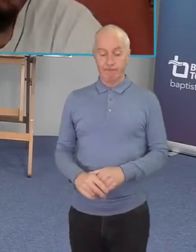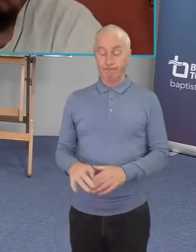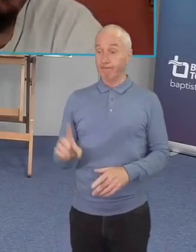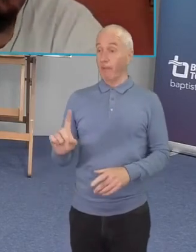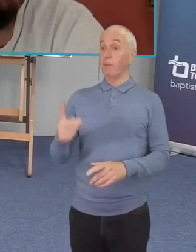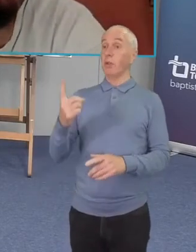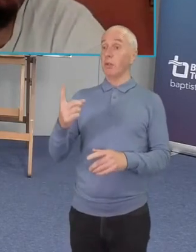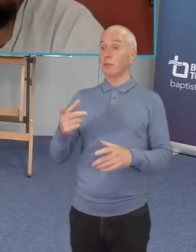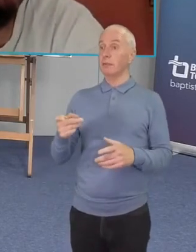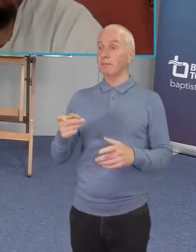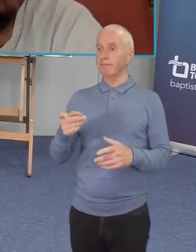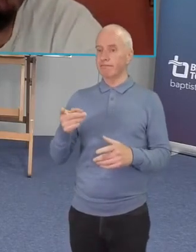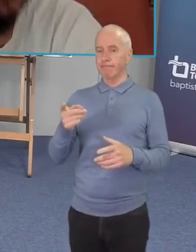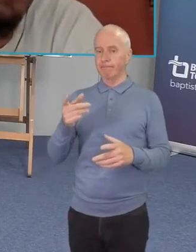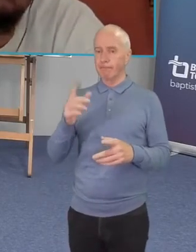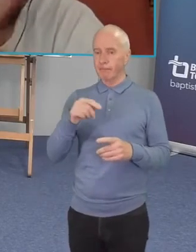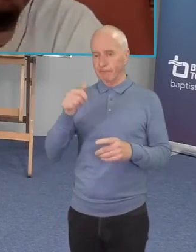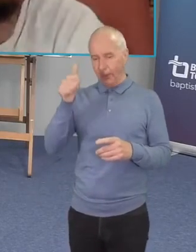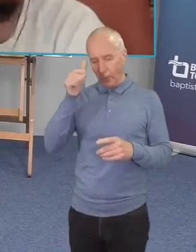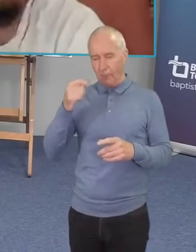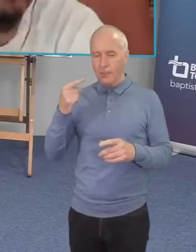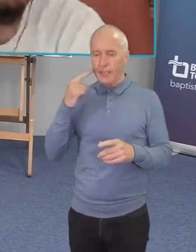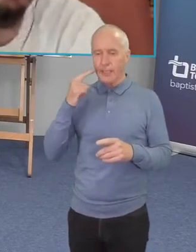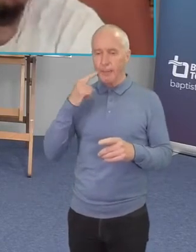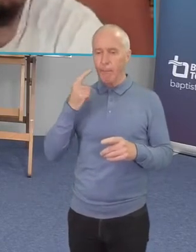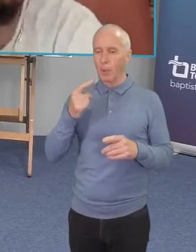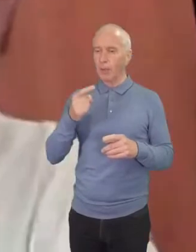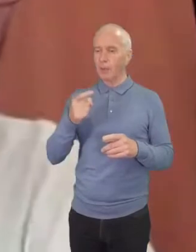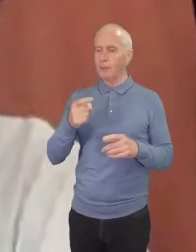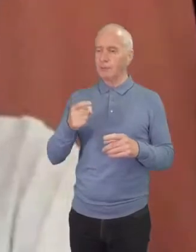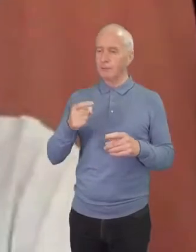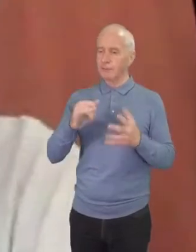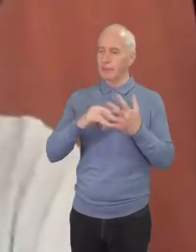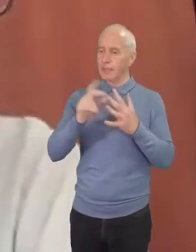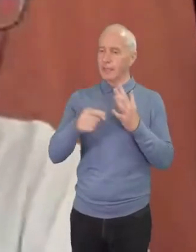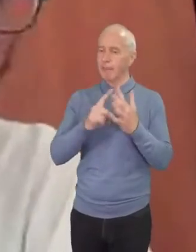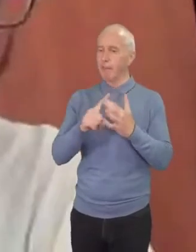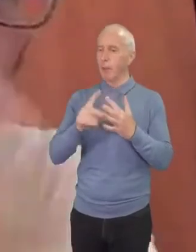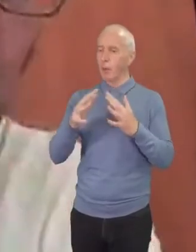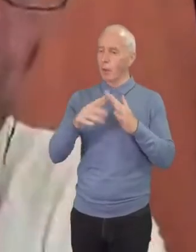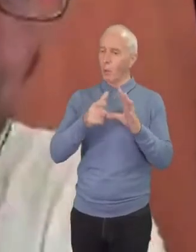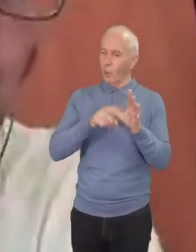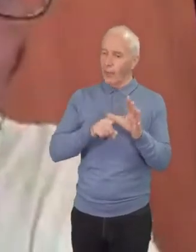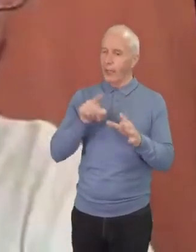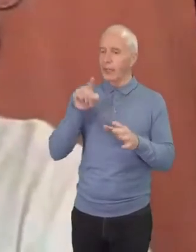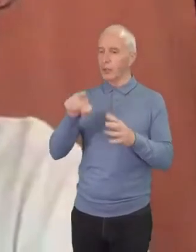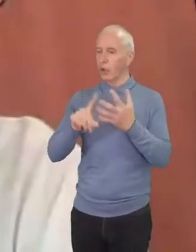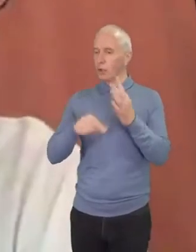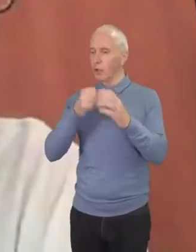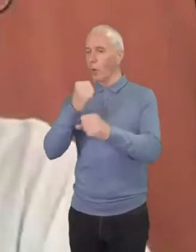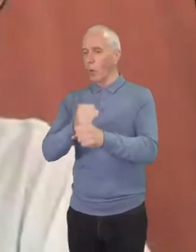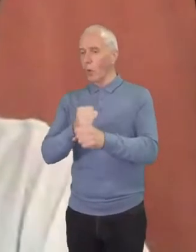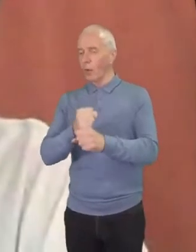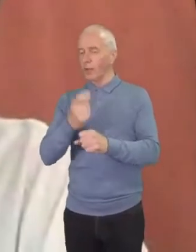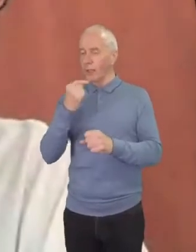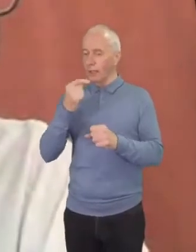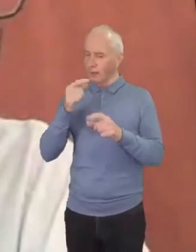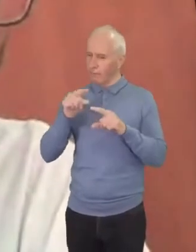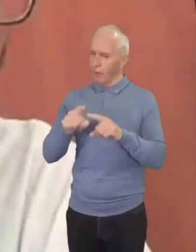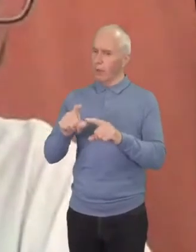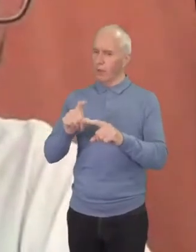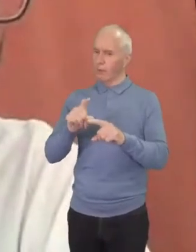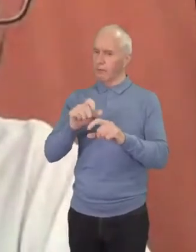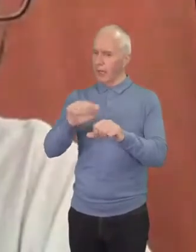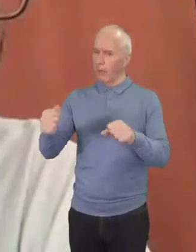community at the simple way the simple way dot org and you can follow all of our other work you know the work i'm doing